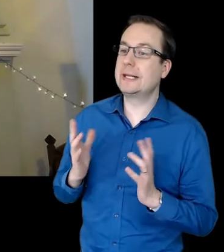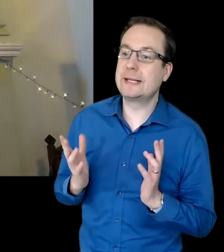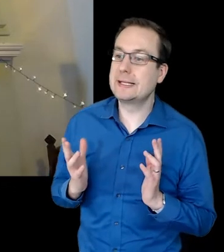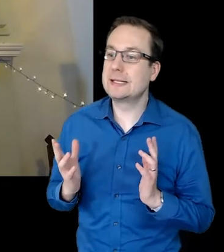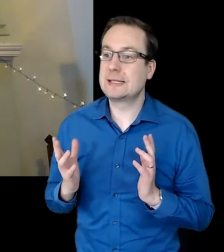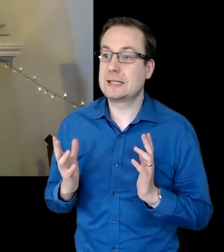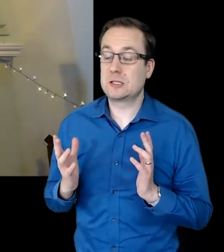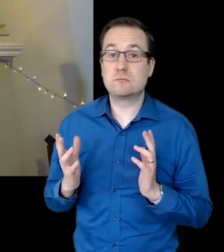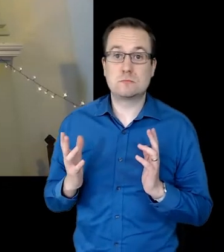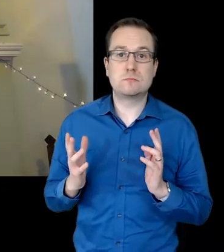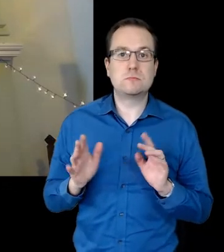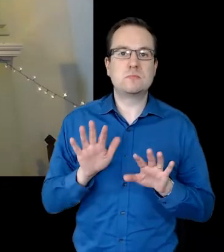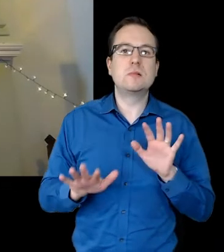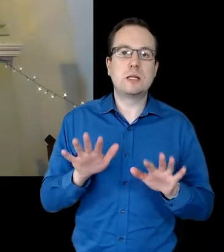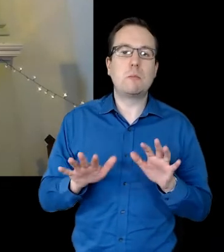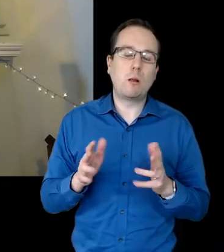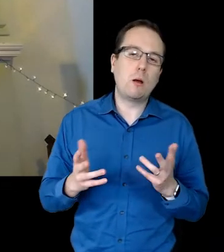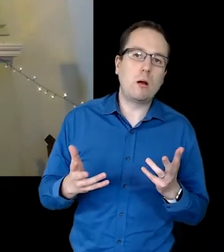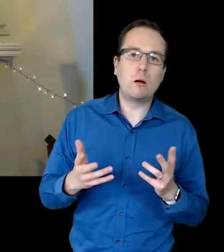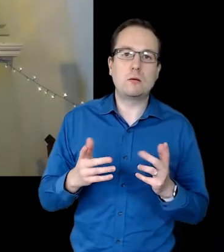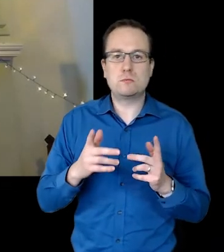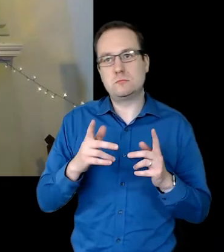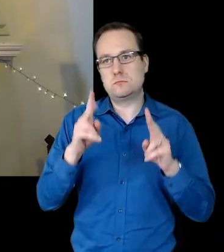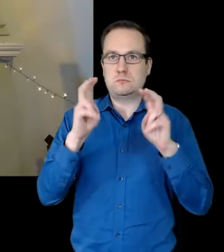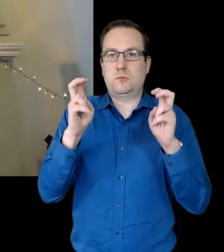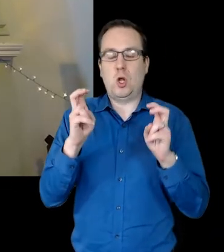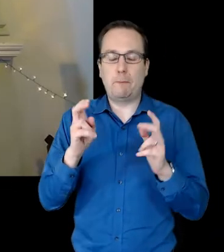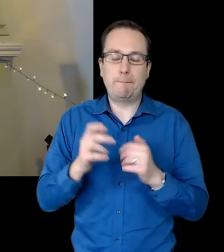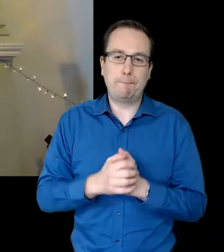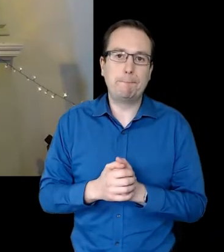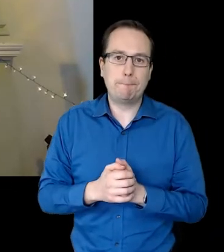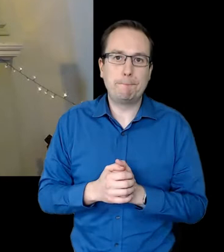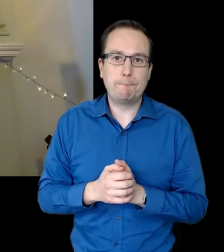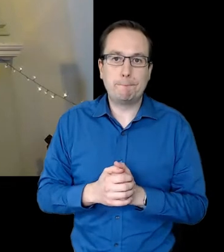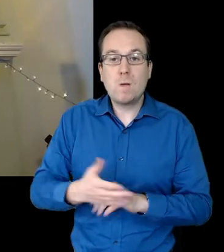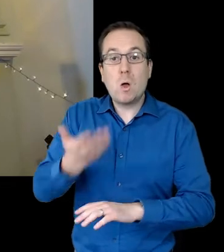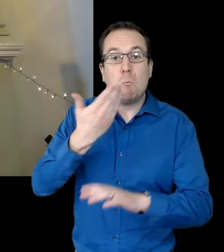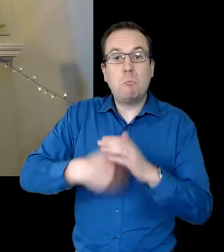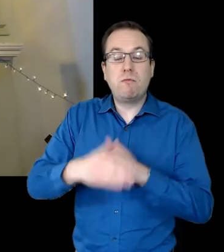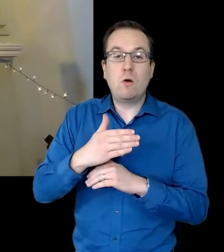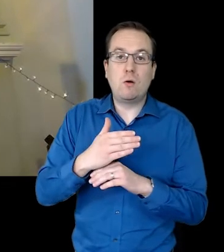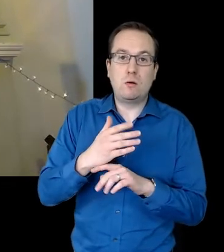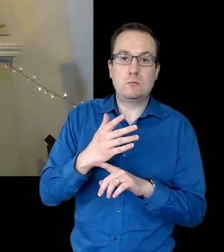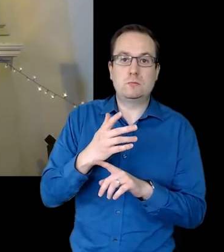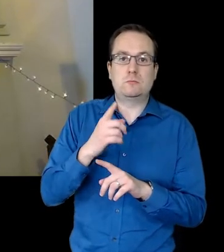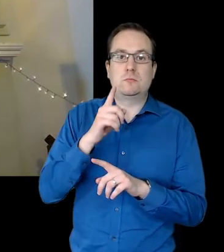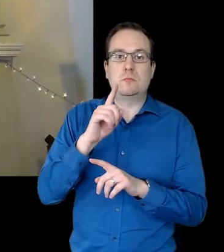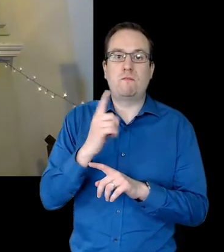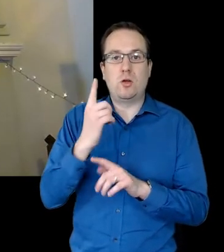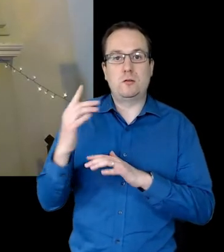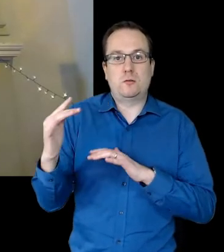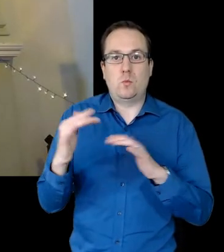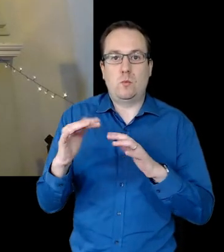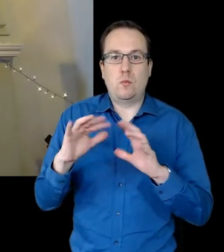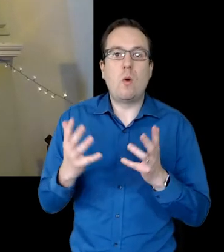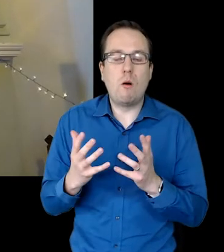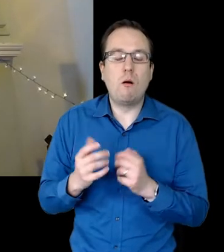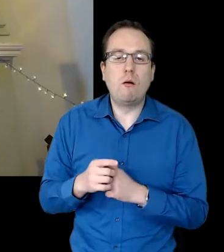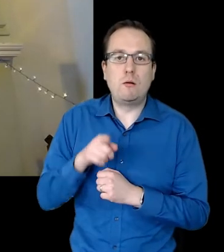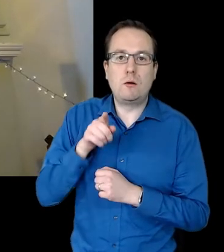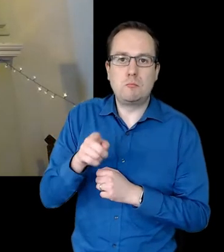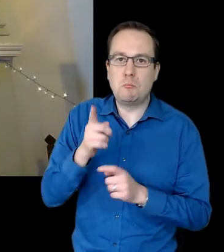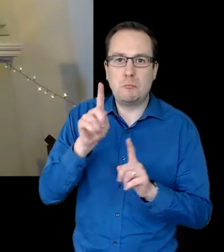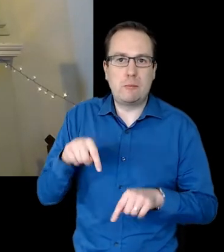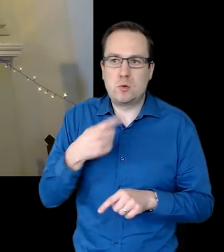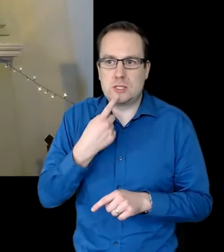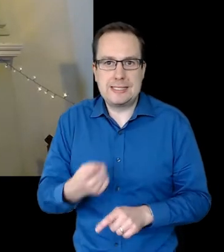Historian George Chauncey wrote. before the First World War. Gay people did not speak of coming out of what we now call the